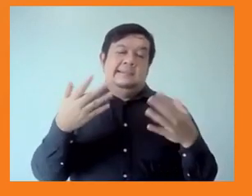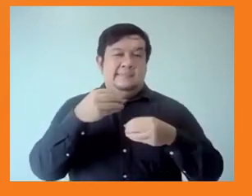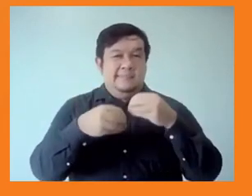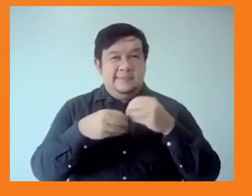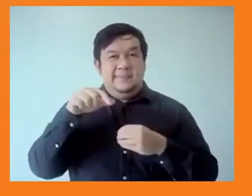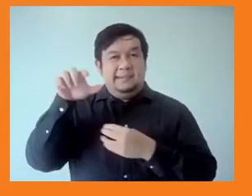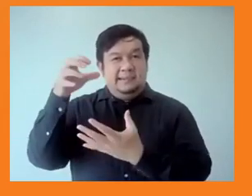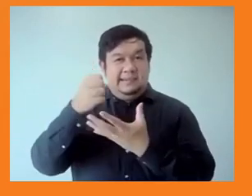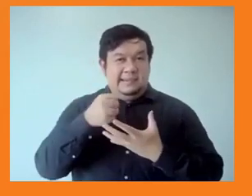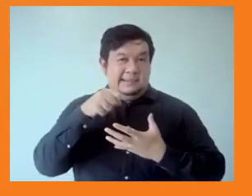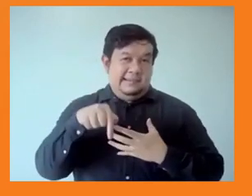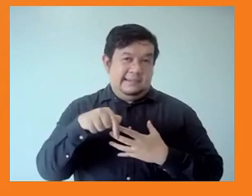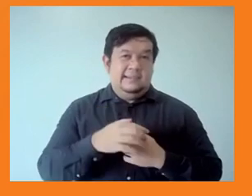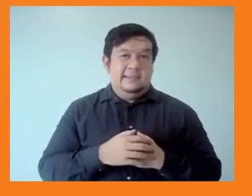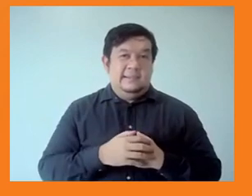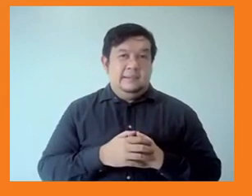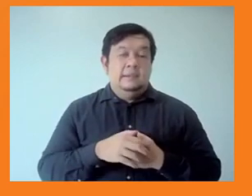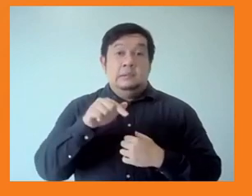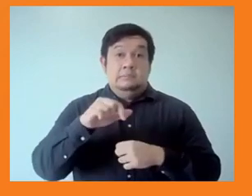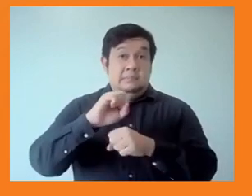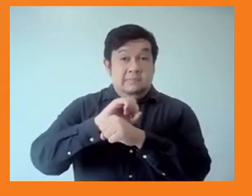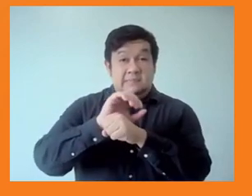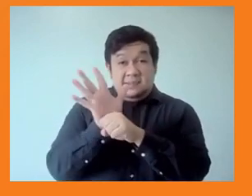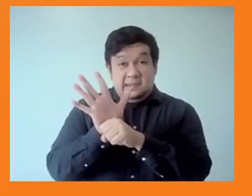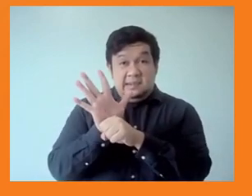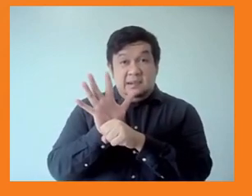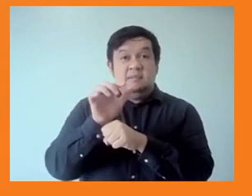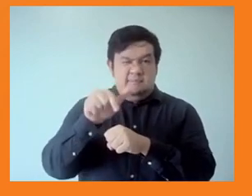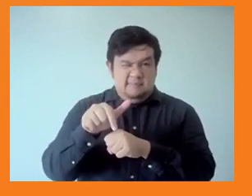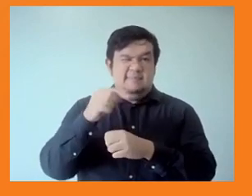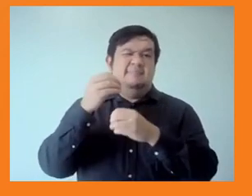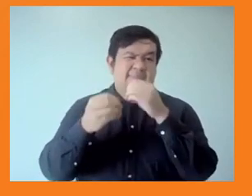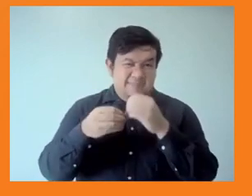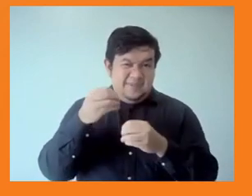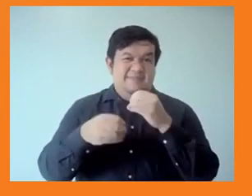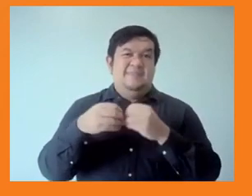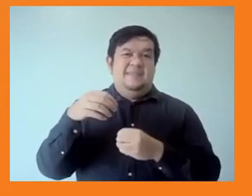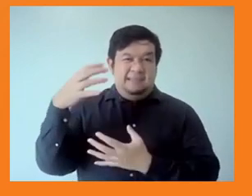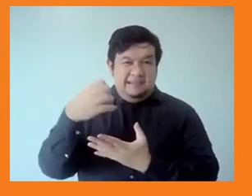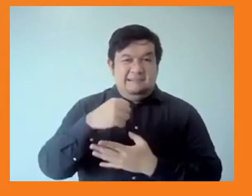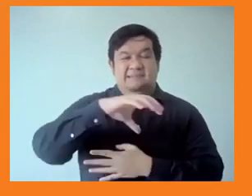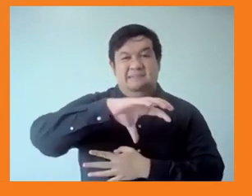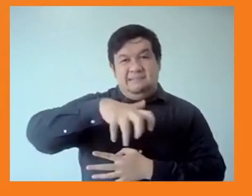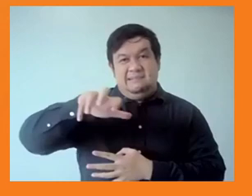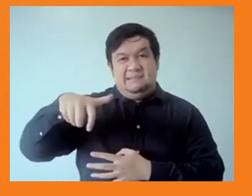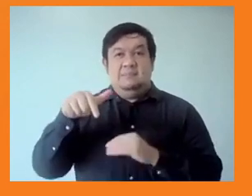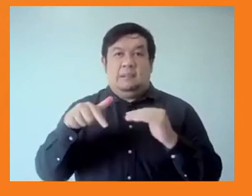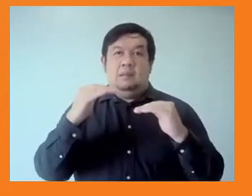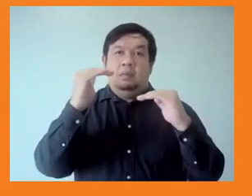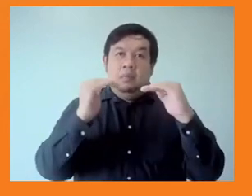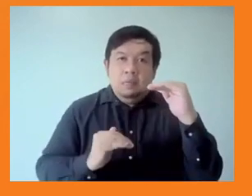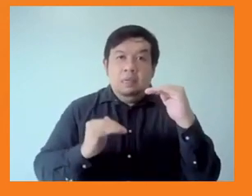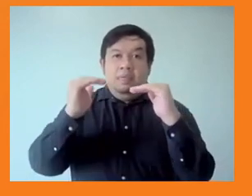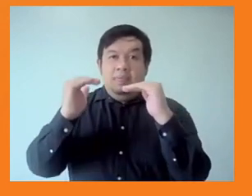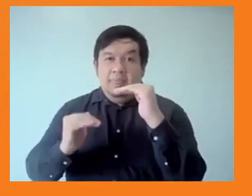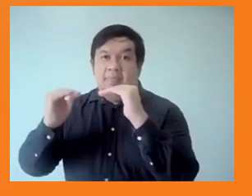very impressive. 18 of the 29 countries failed to increase the minimum wage with GDP during in line with GDP